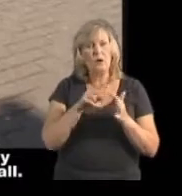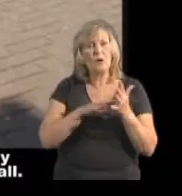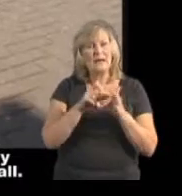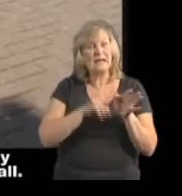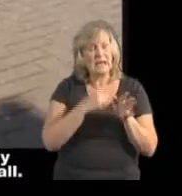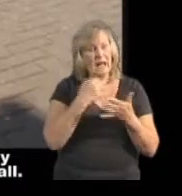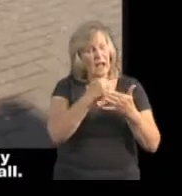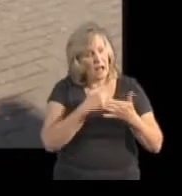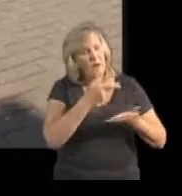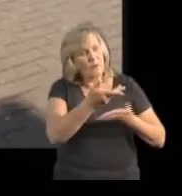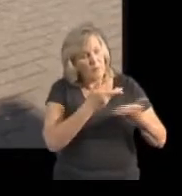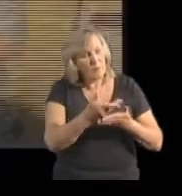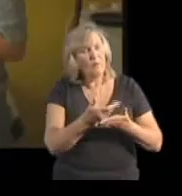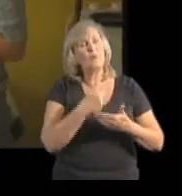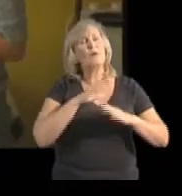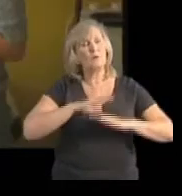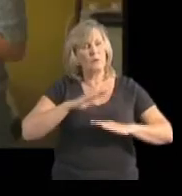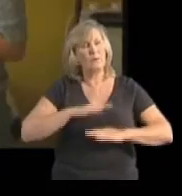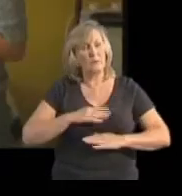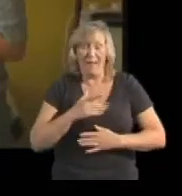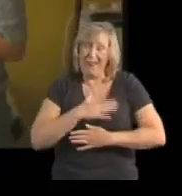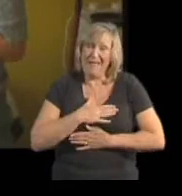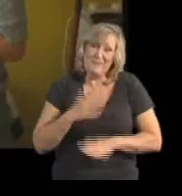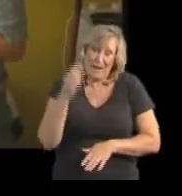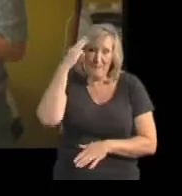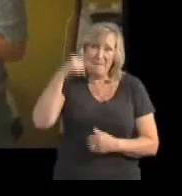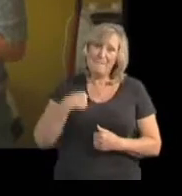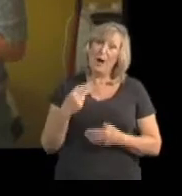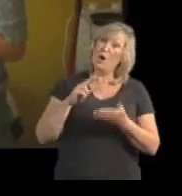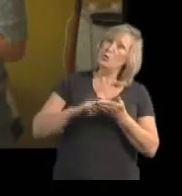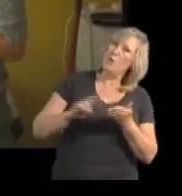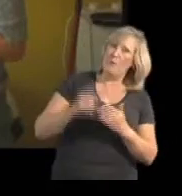seem so bad after all. I love being a mum as now just a normal mum.